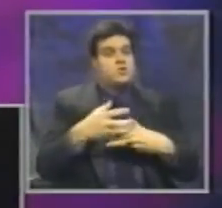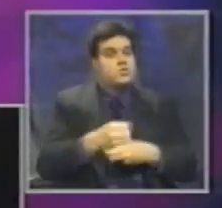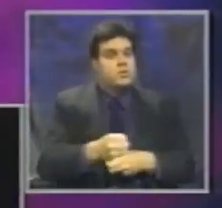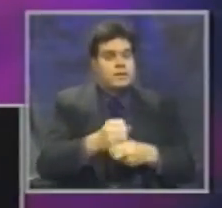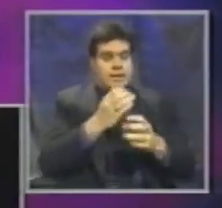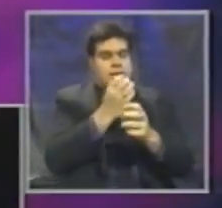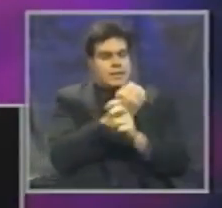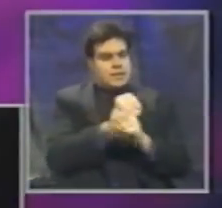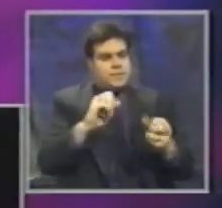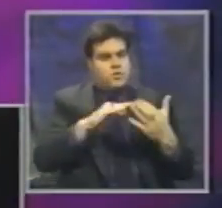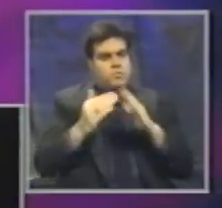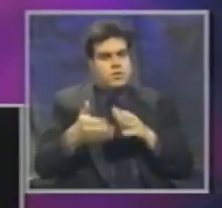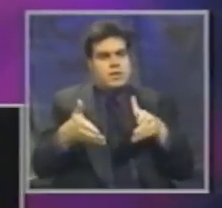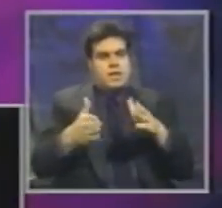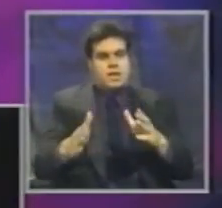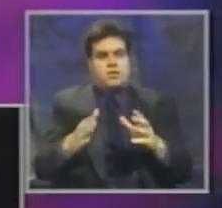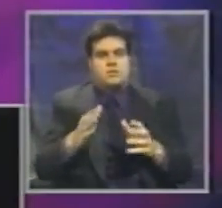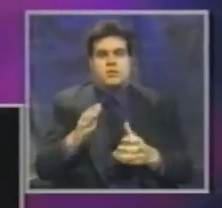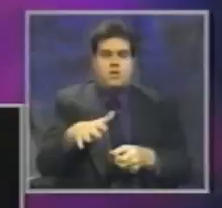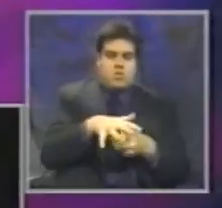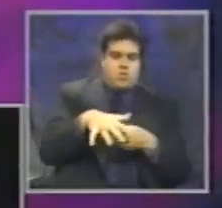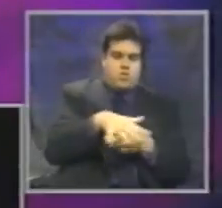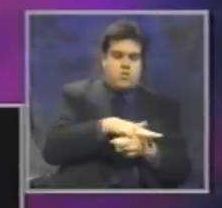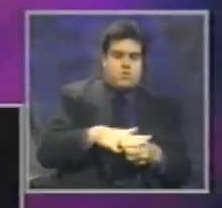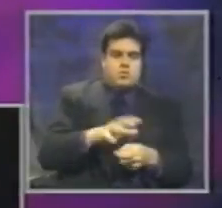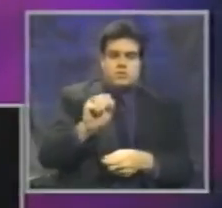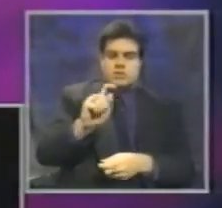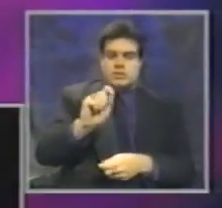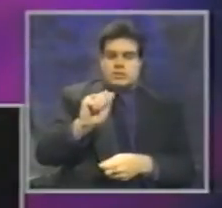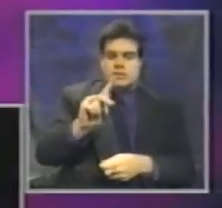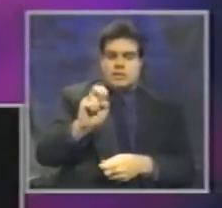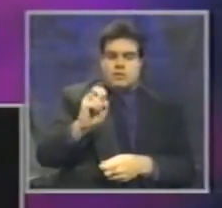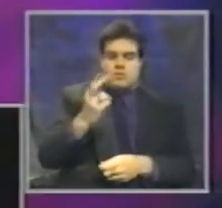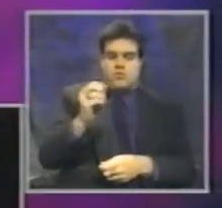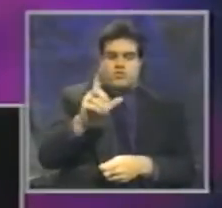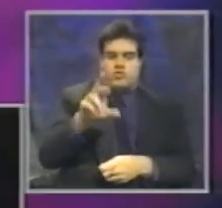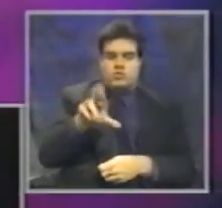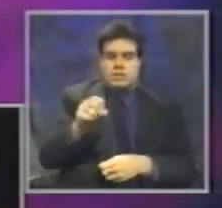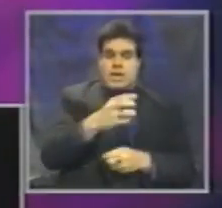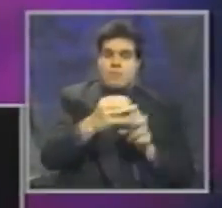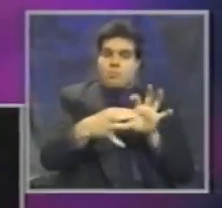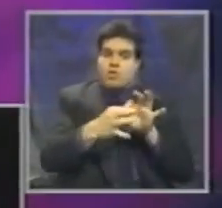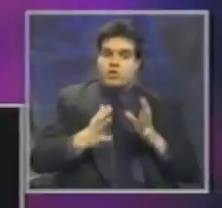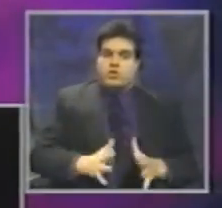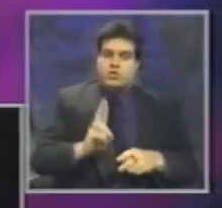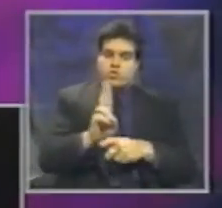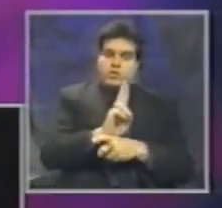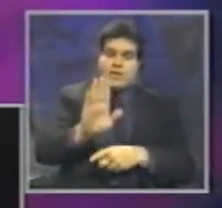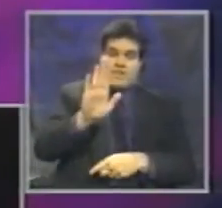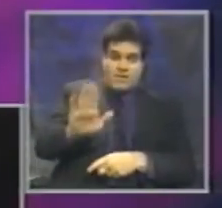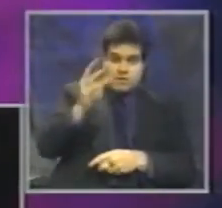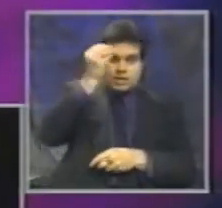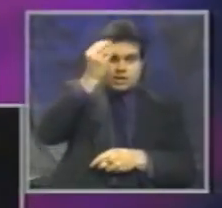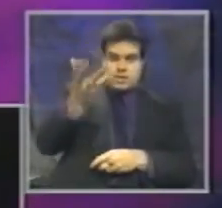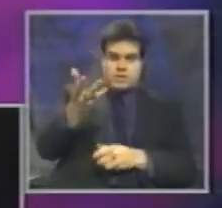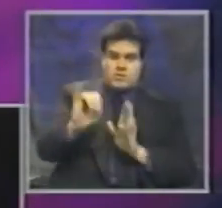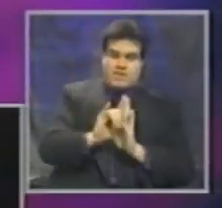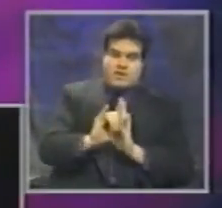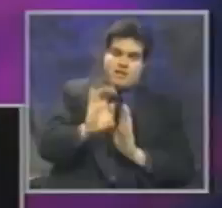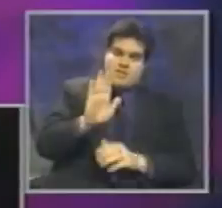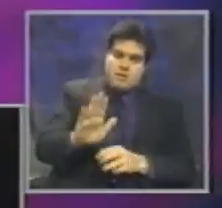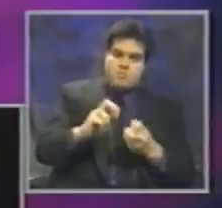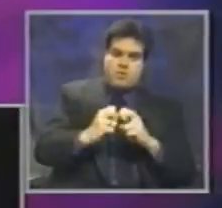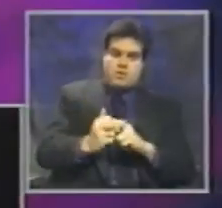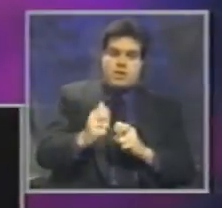a safe community allows local stakeholders and partners to use their data to identify their problems and use best